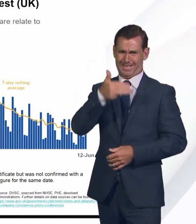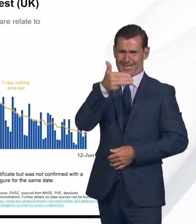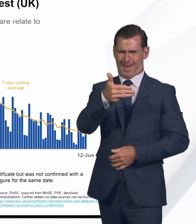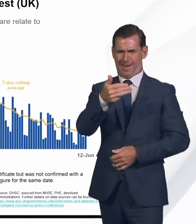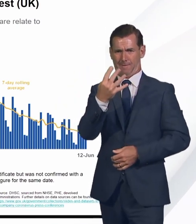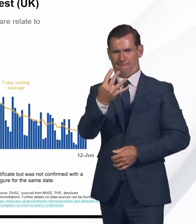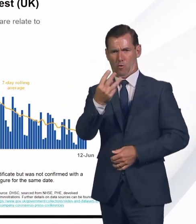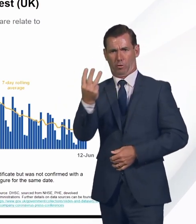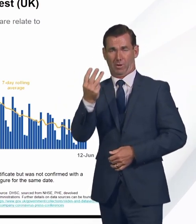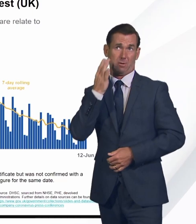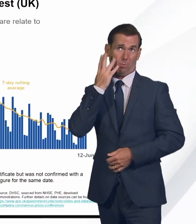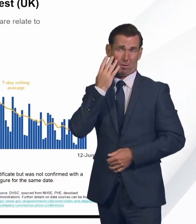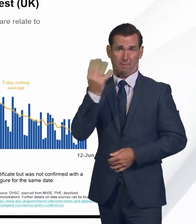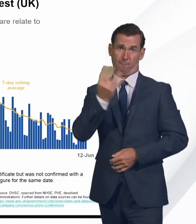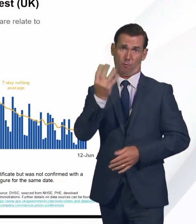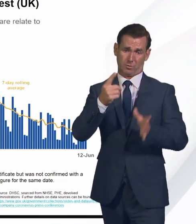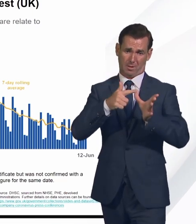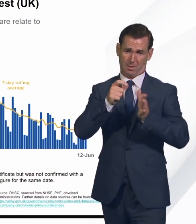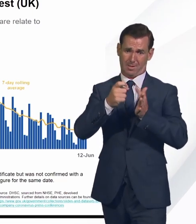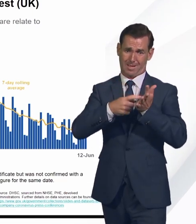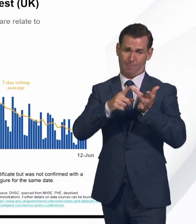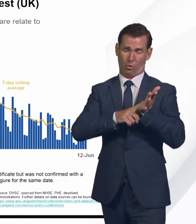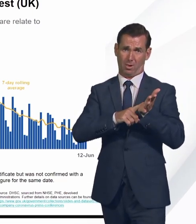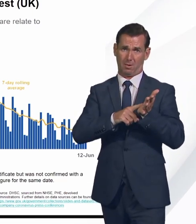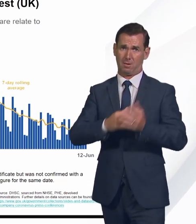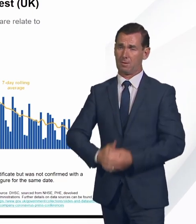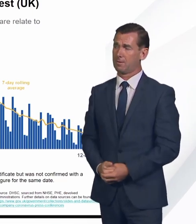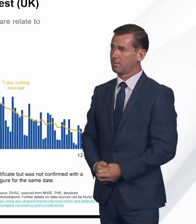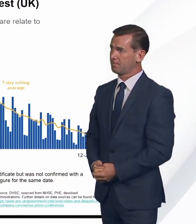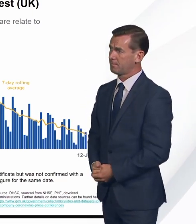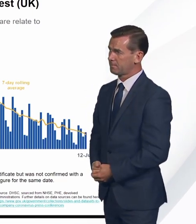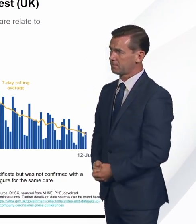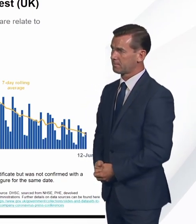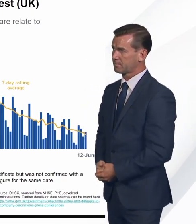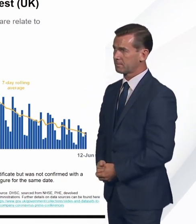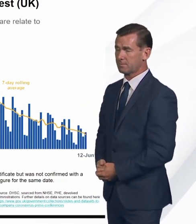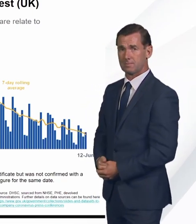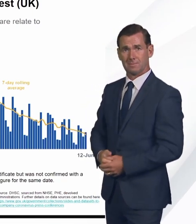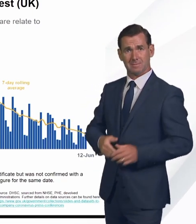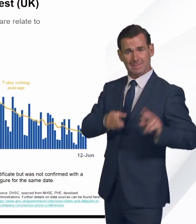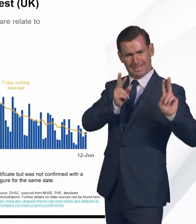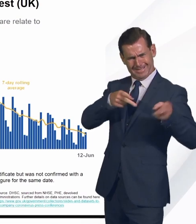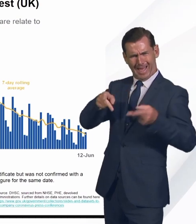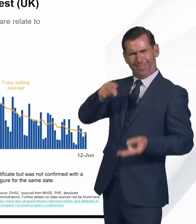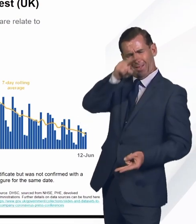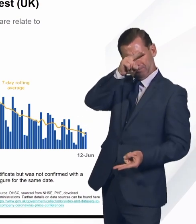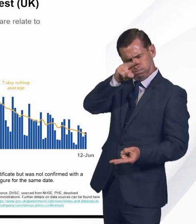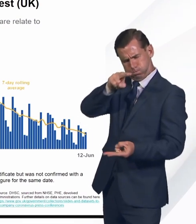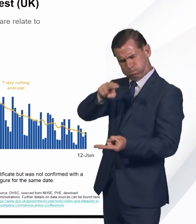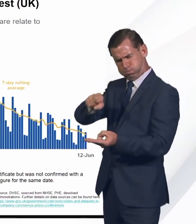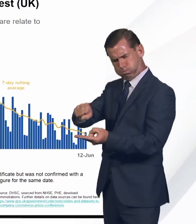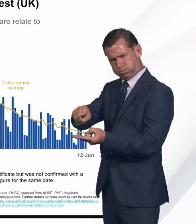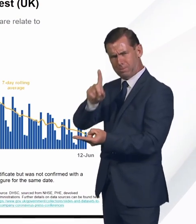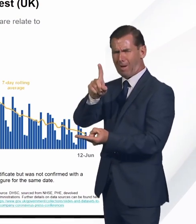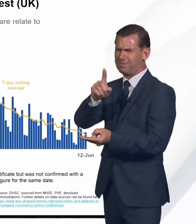943 on 14 April. Although the number of deaths is now firmly down, our deepest